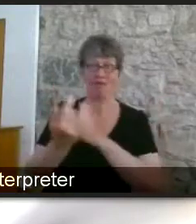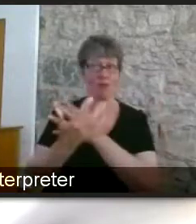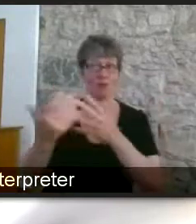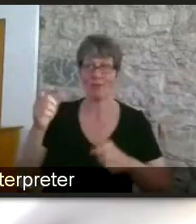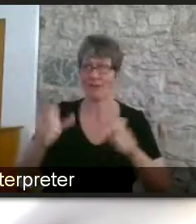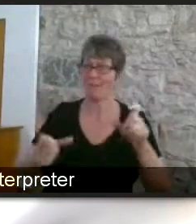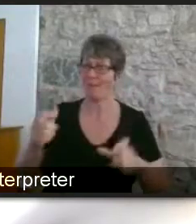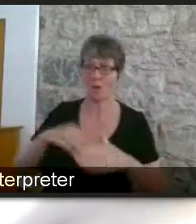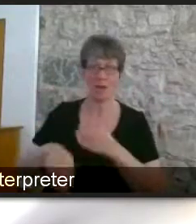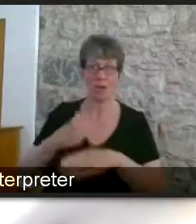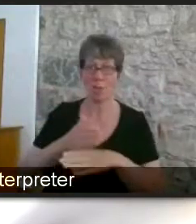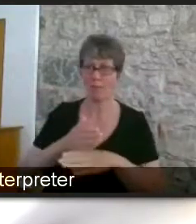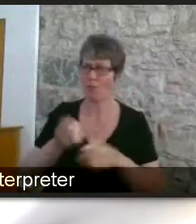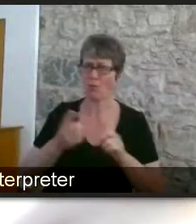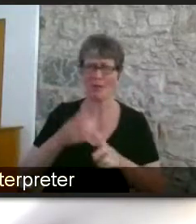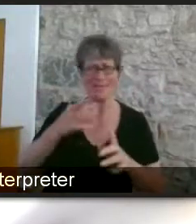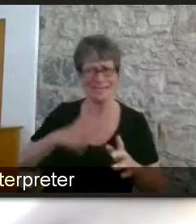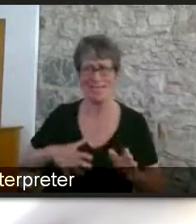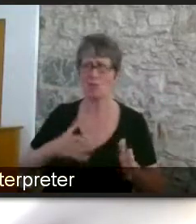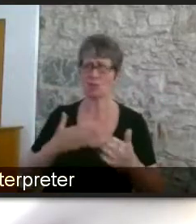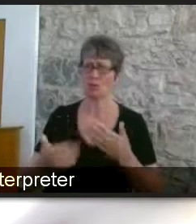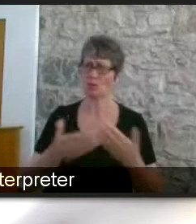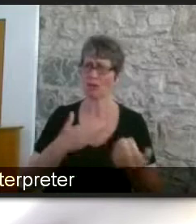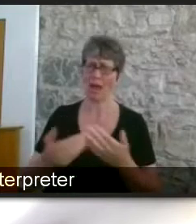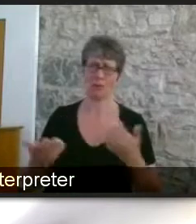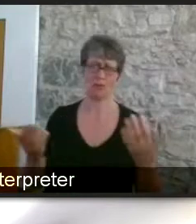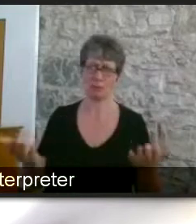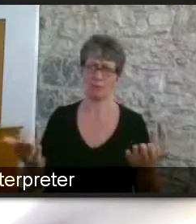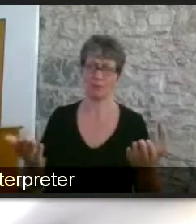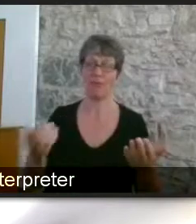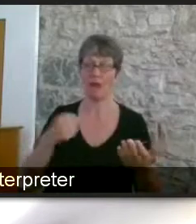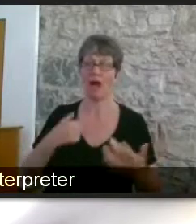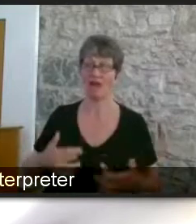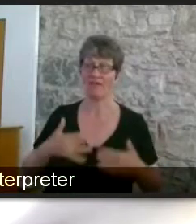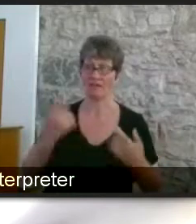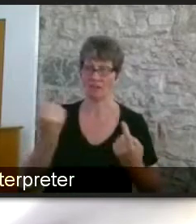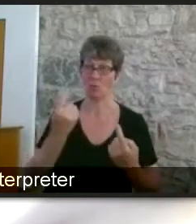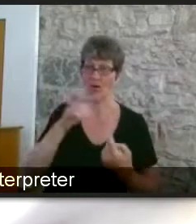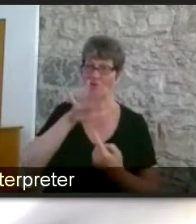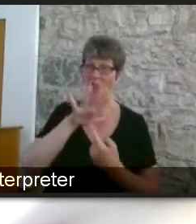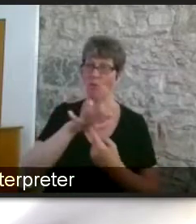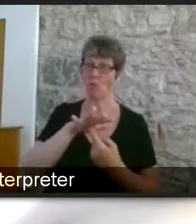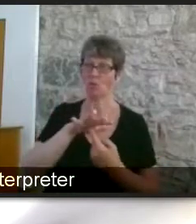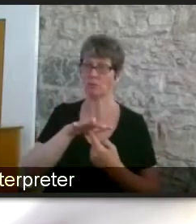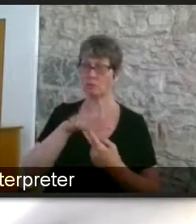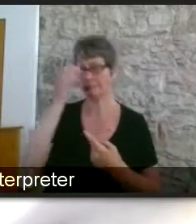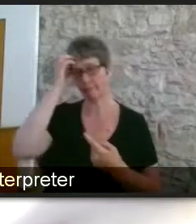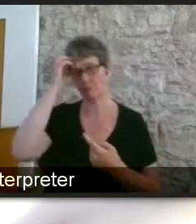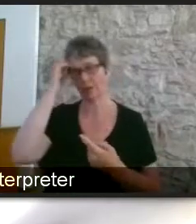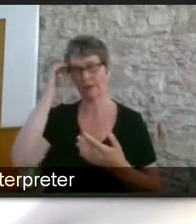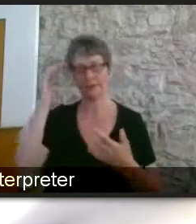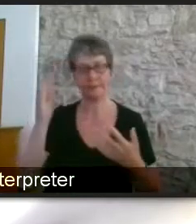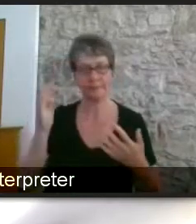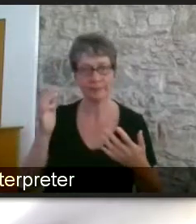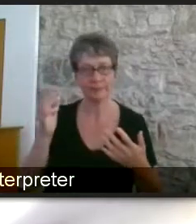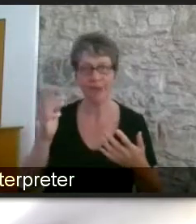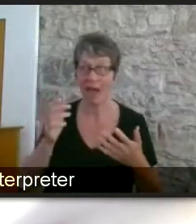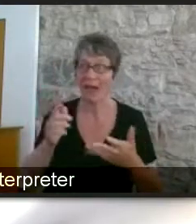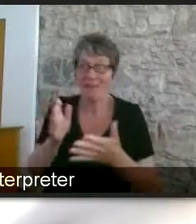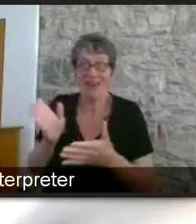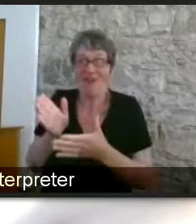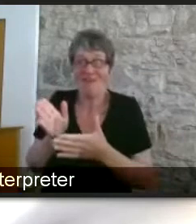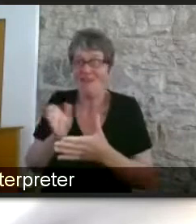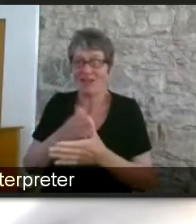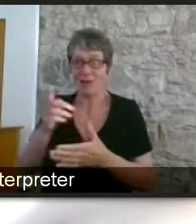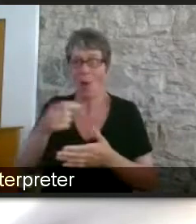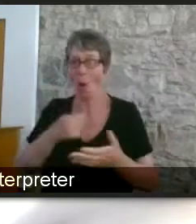to be um tackled and um i think it's one of the most um you've kind of got over the hurdle of getting a job which is